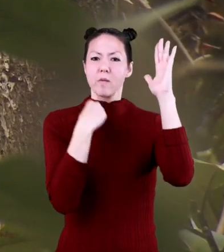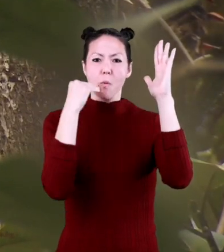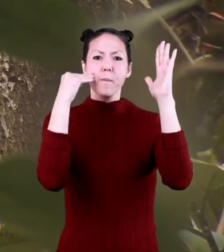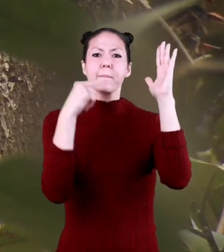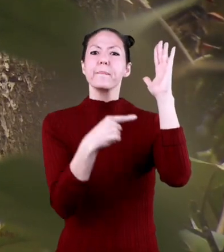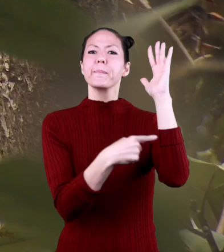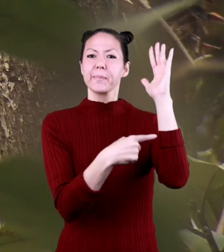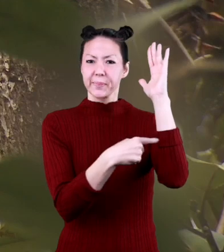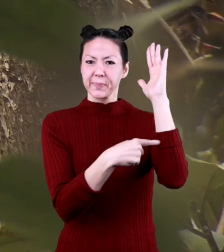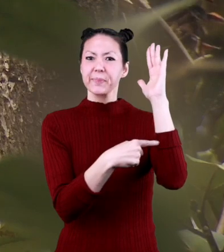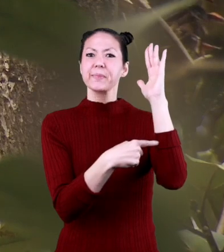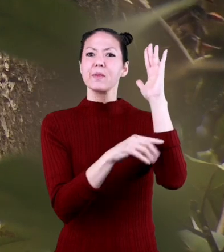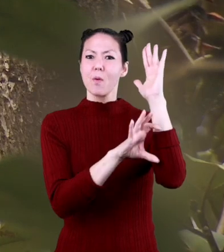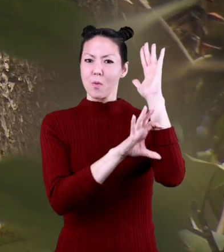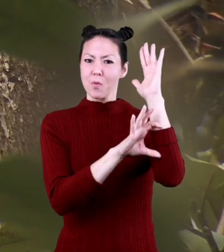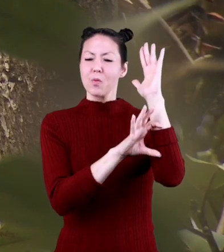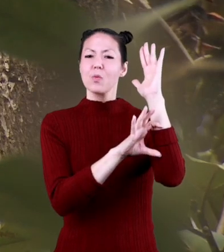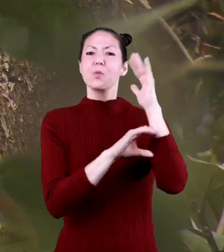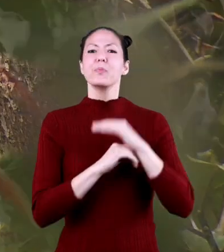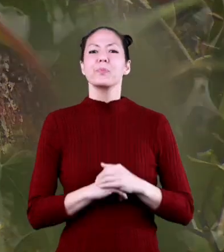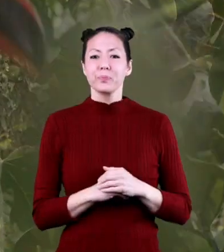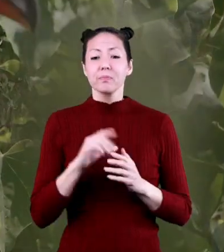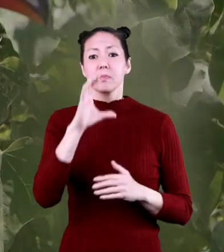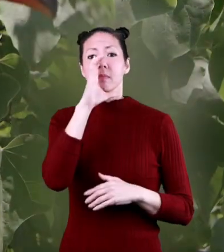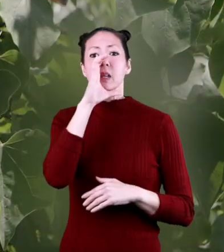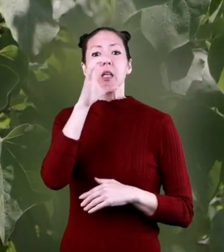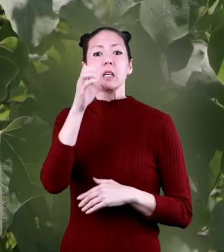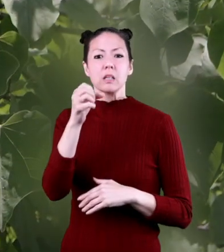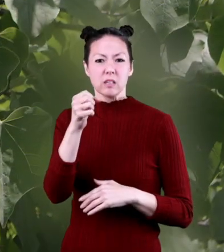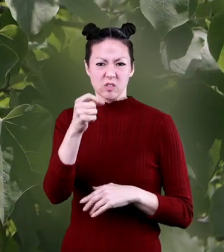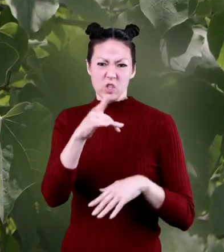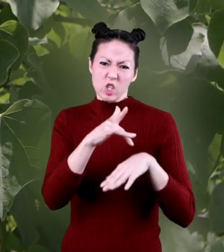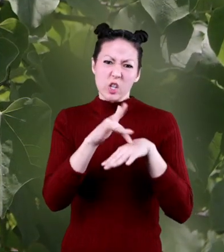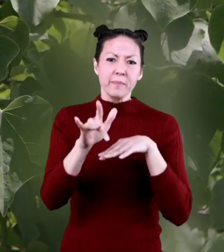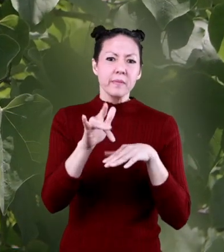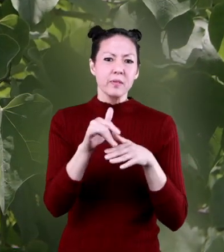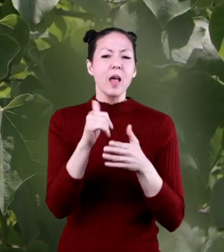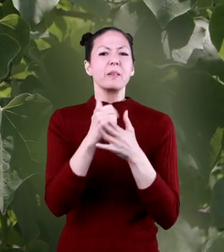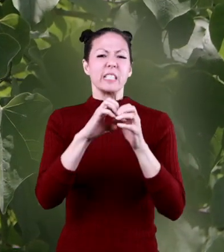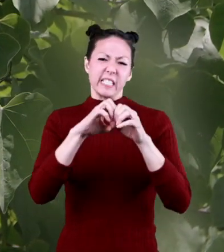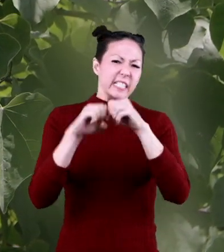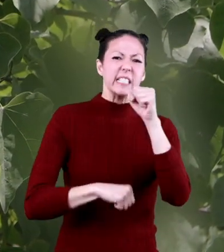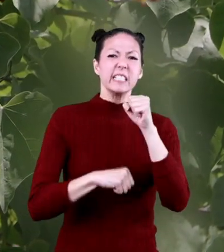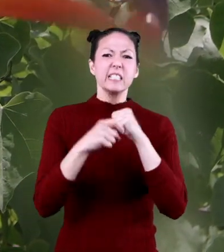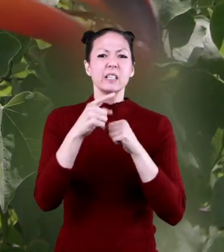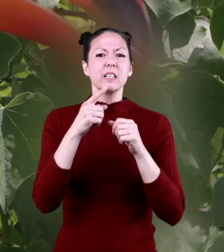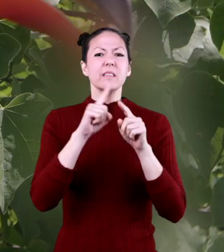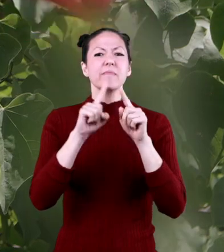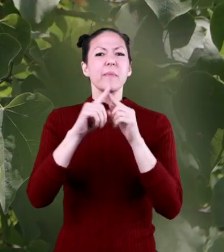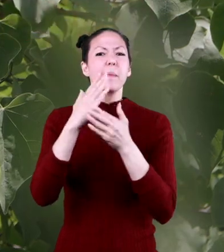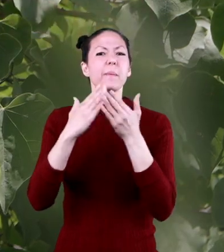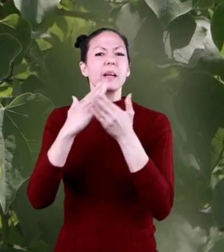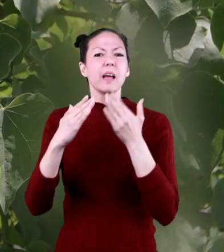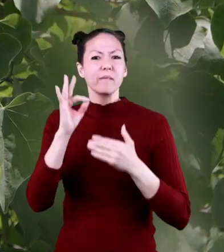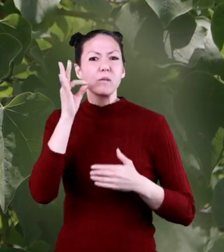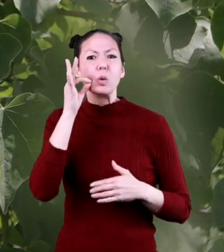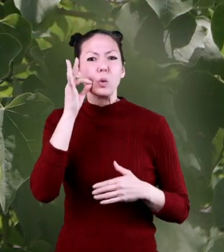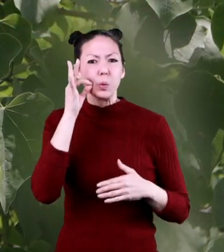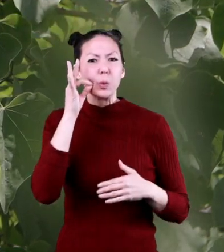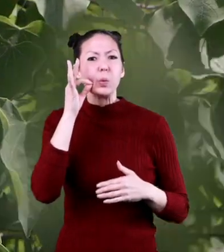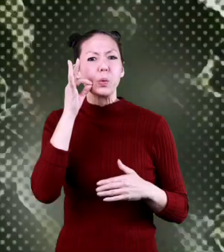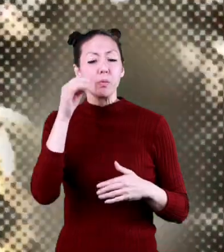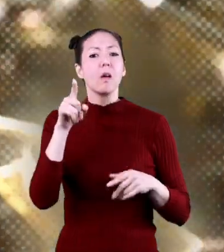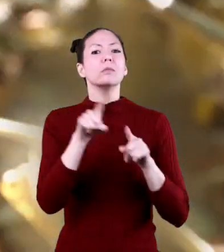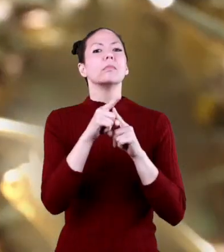Hey there, toucan! Their beaks are sharp enough to help them tear off pieces of fruit.